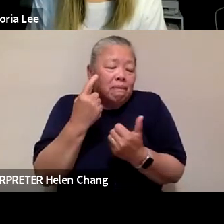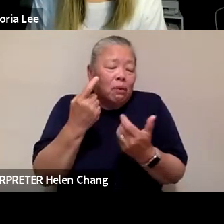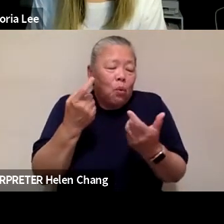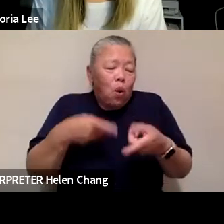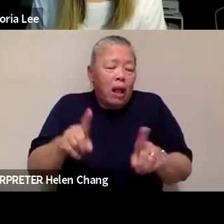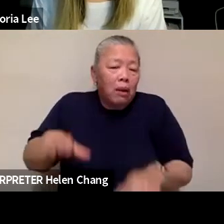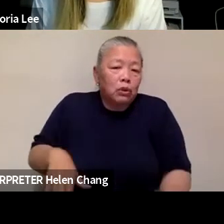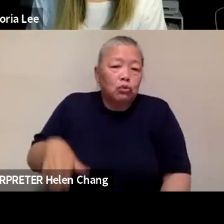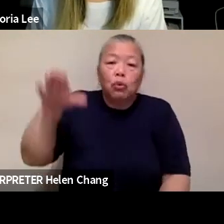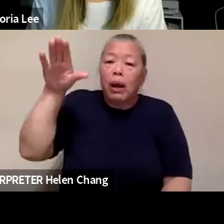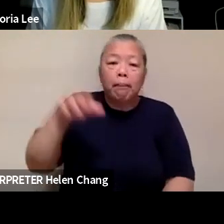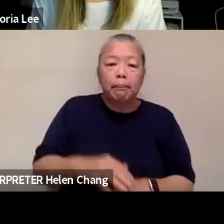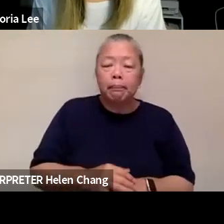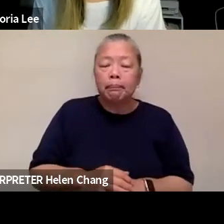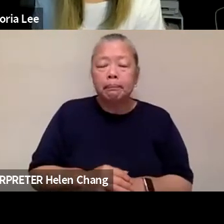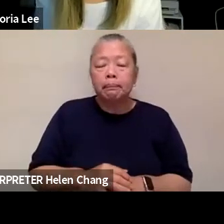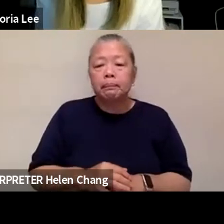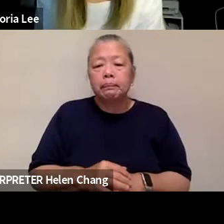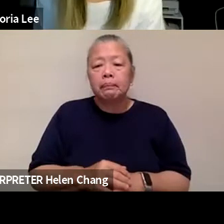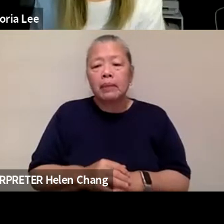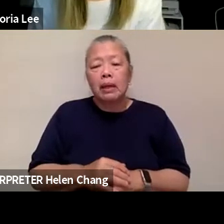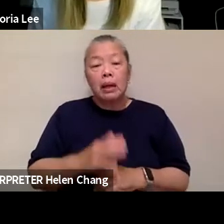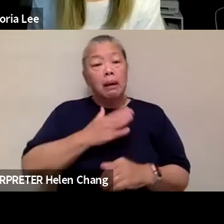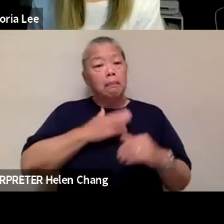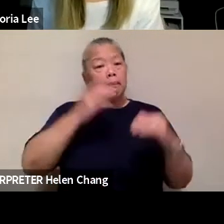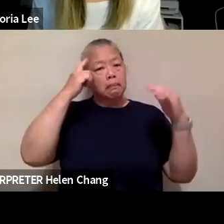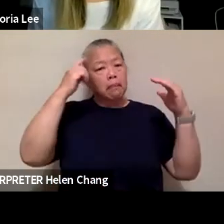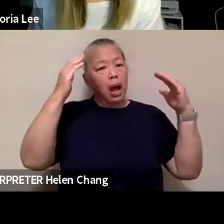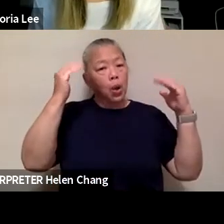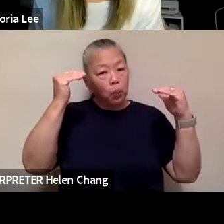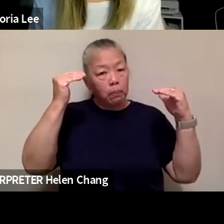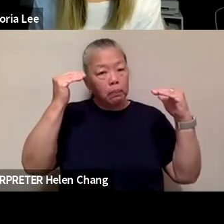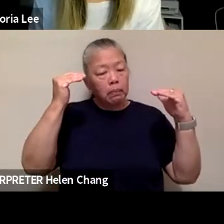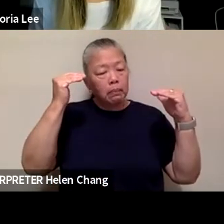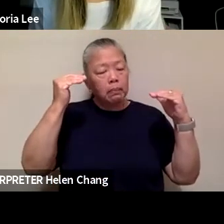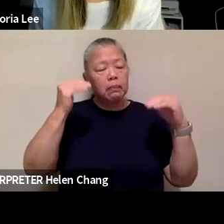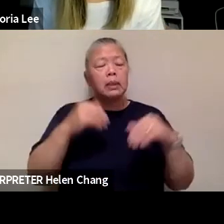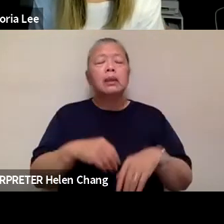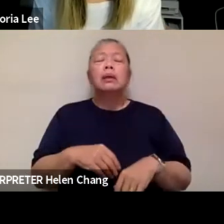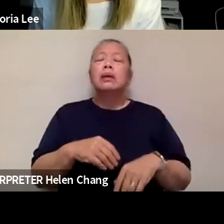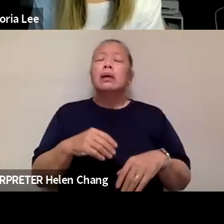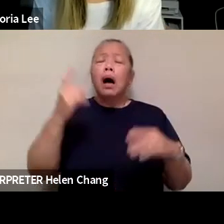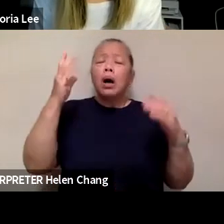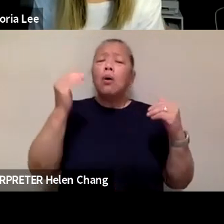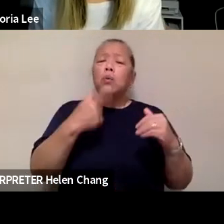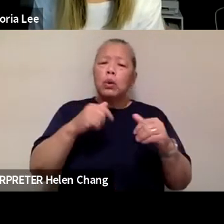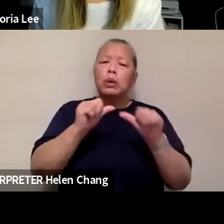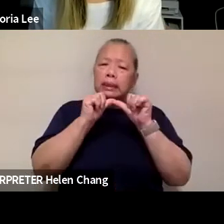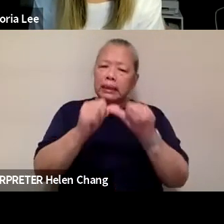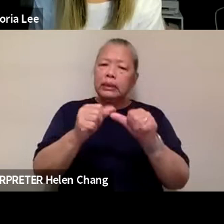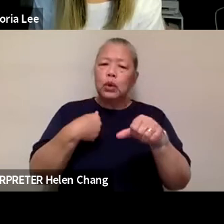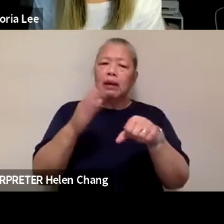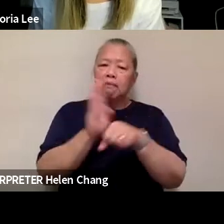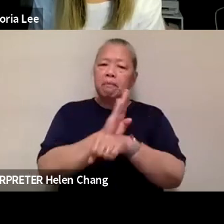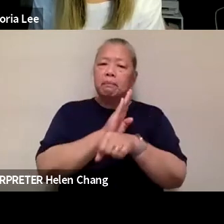up. And so my hope is that we will continue to have businesses that